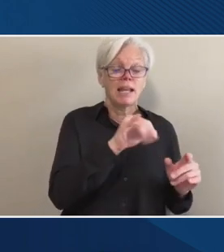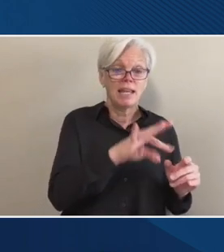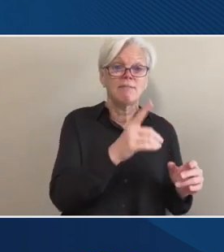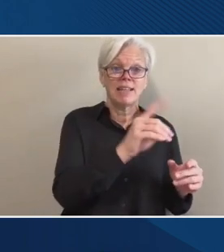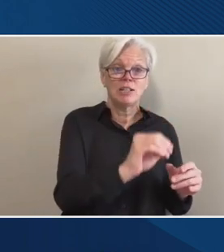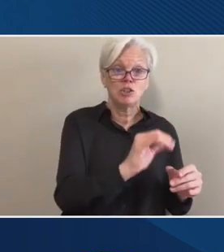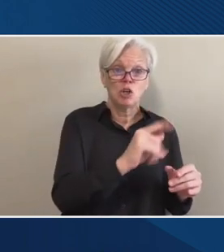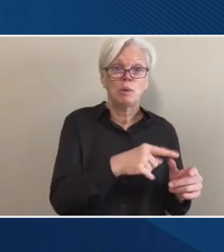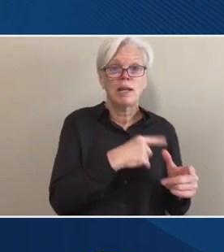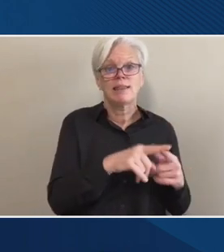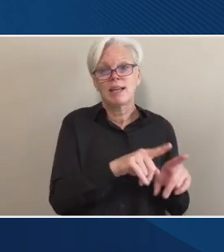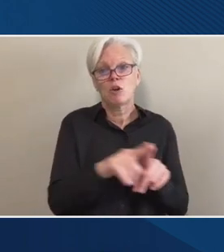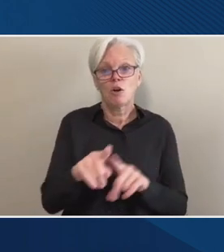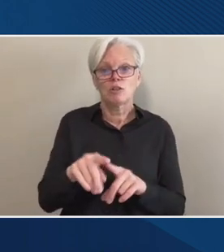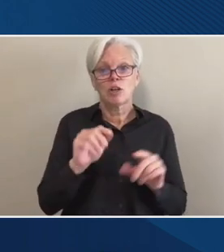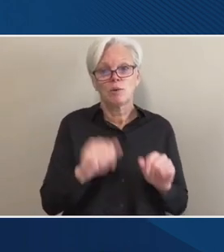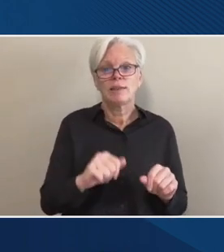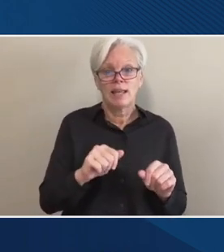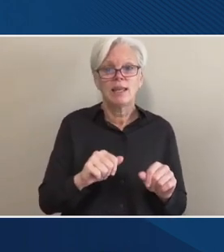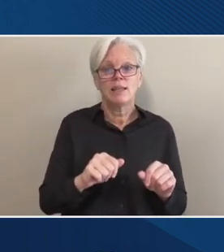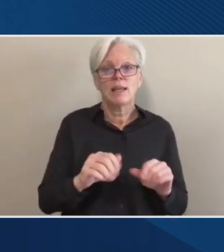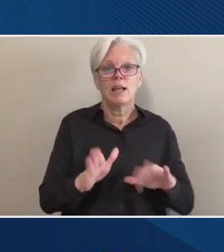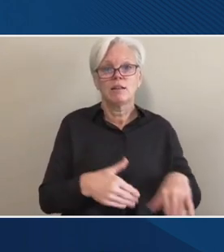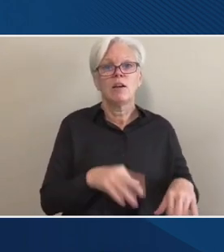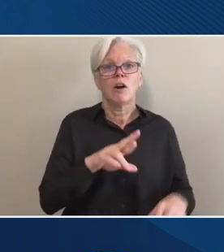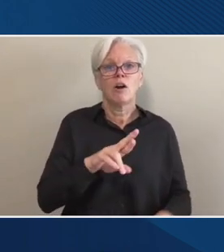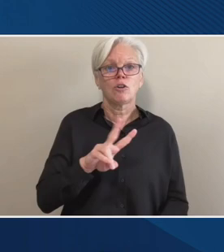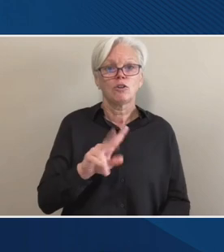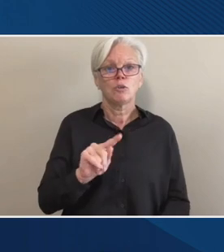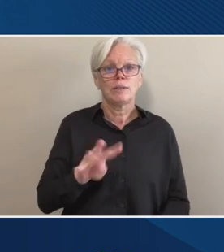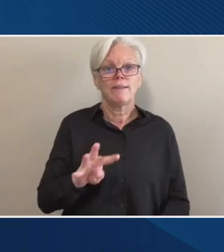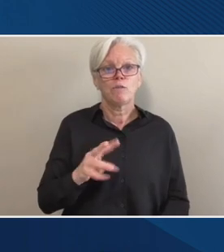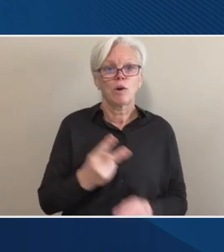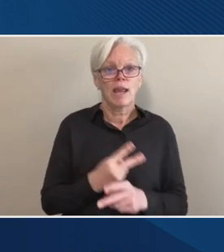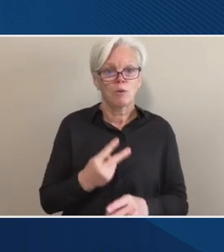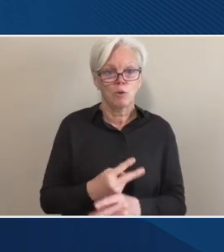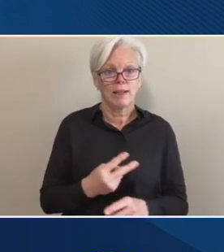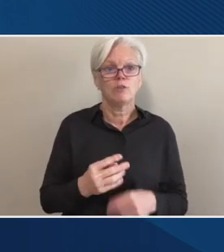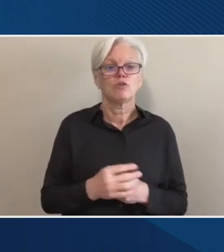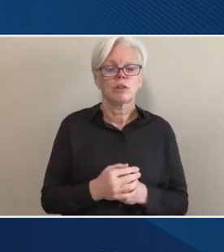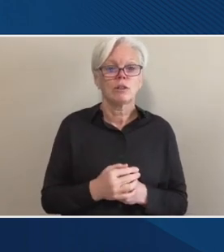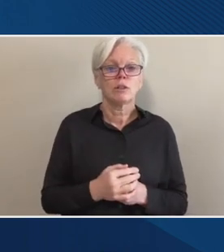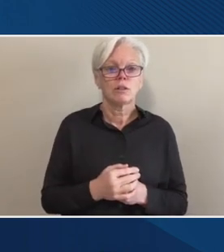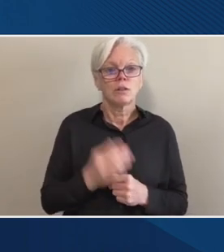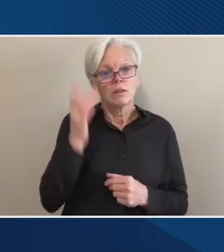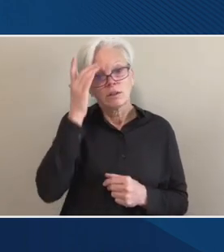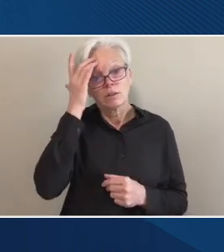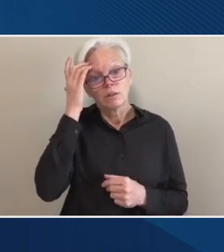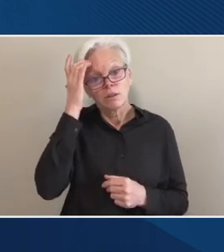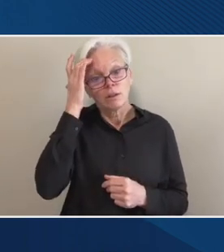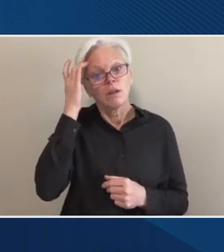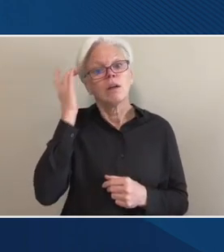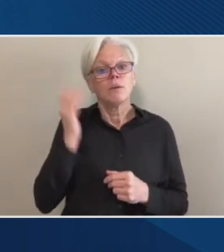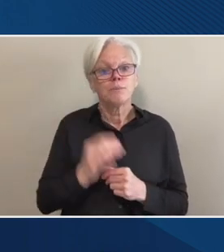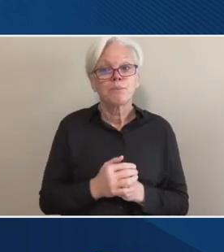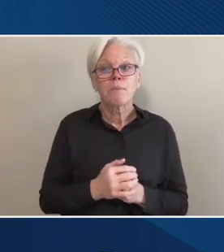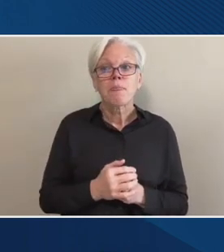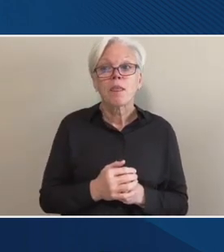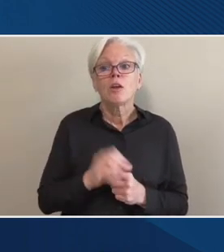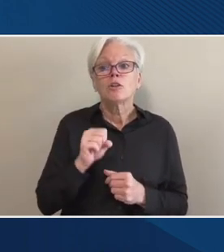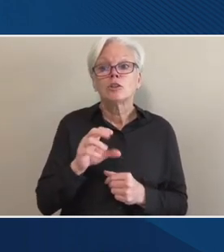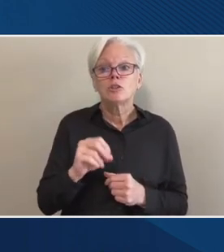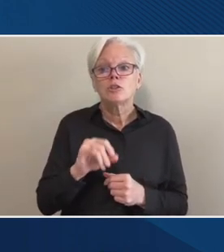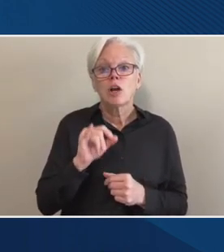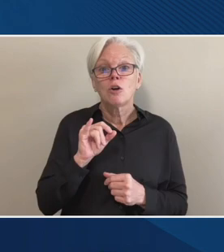they can also, um, forego the R2-T4 calculation. Um, so in the sense that if they,